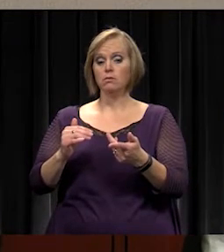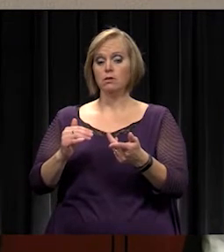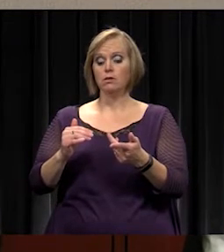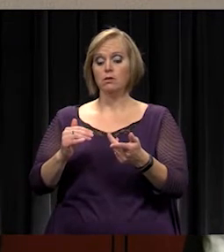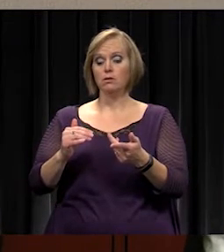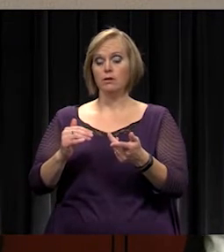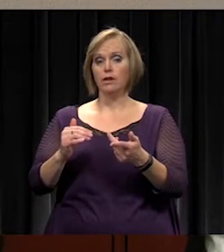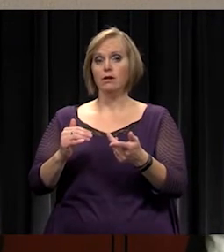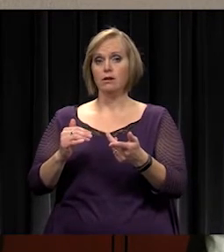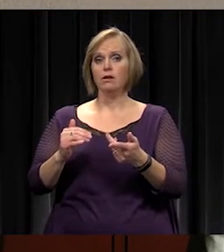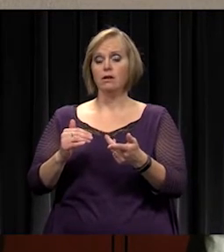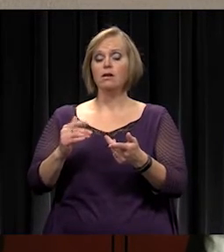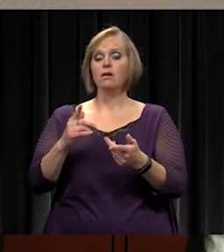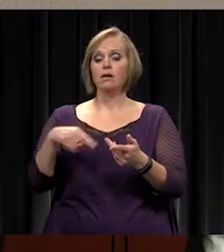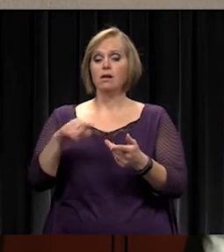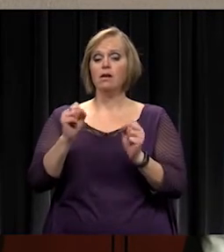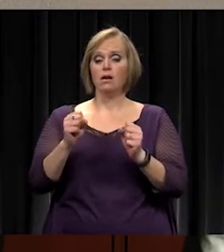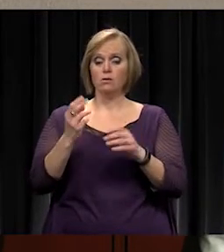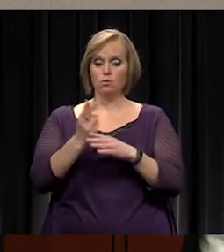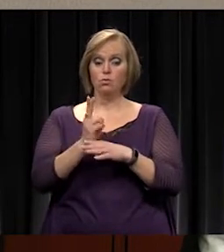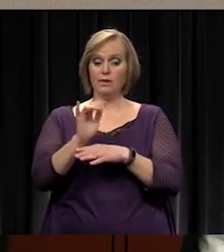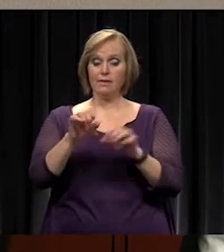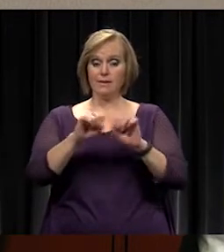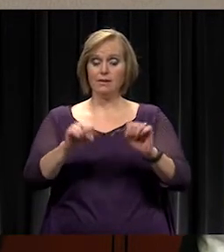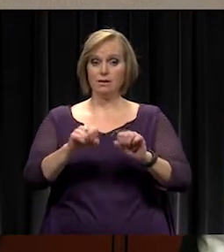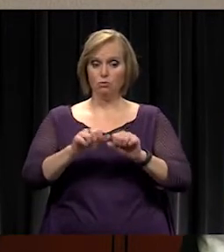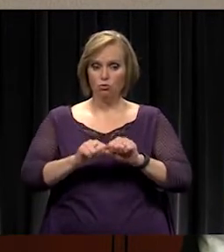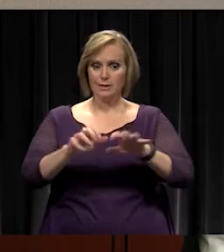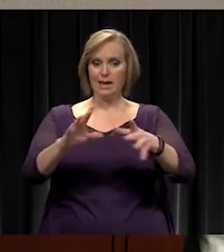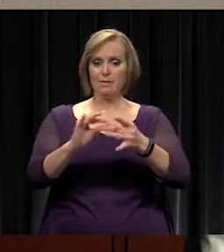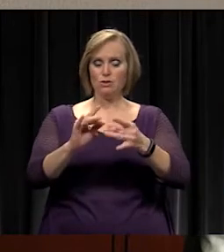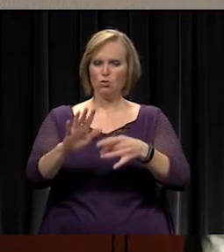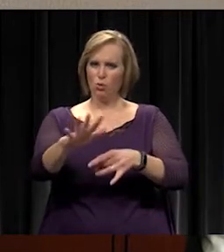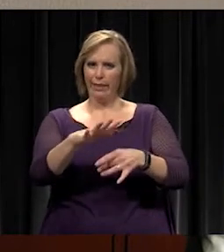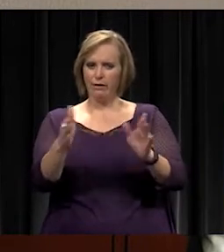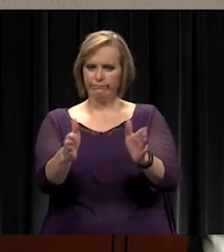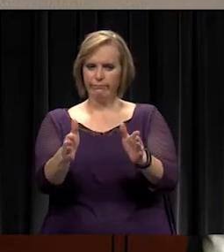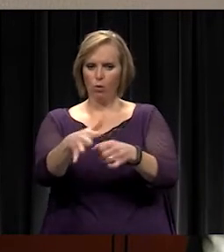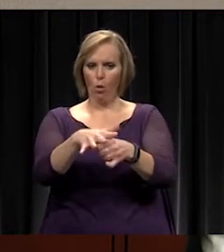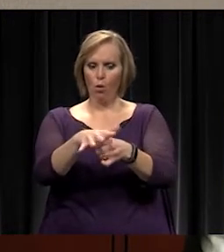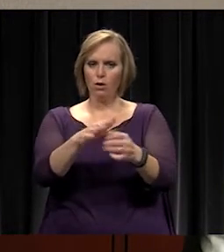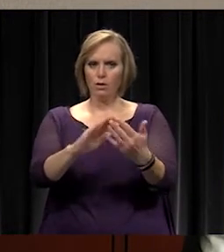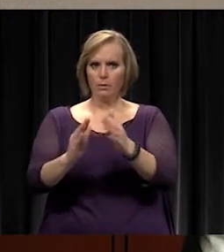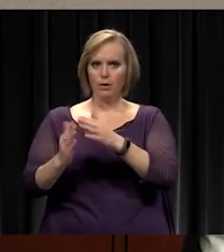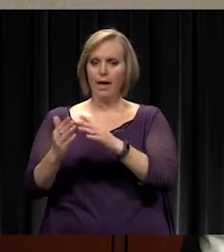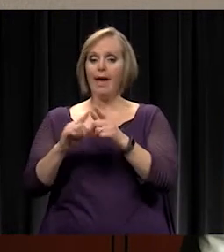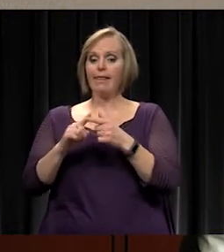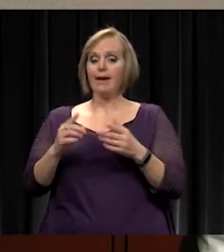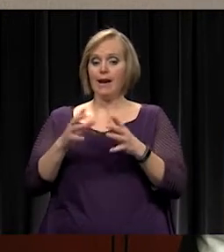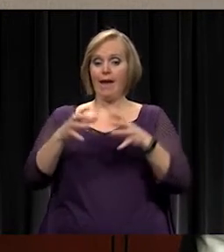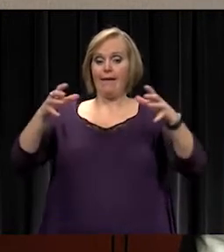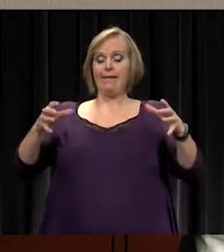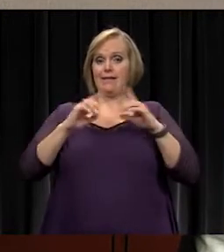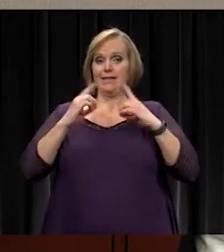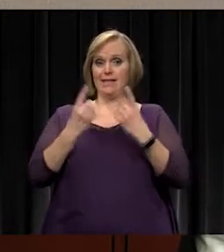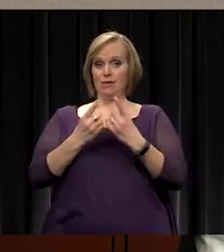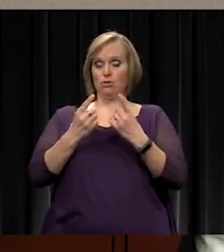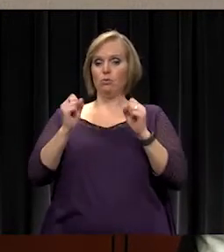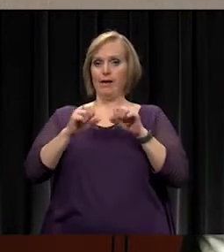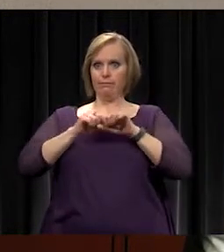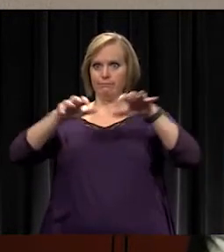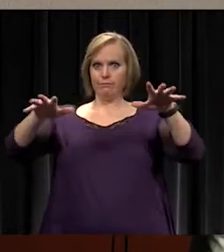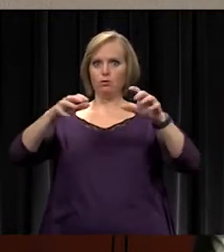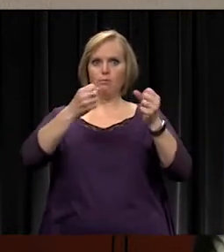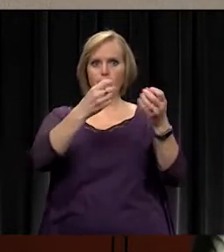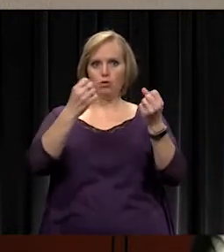through this system to send messages to their community. We would also, at the district level, be able to send to all the different school communities. You can divide by